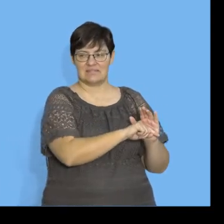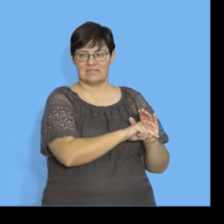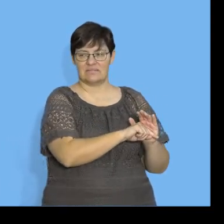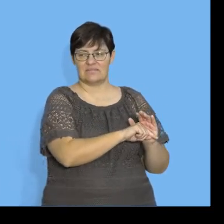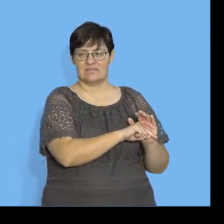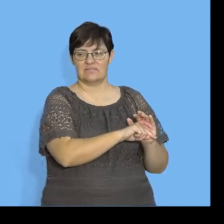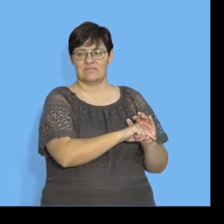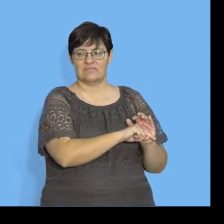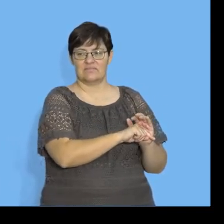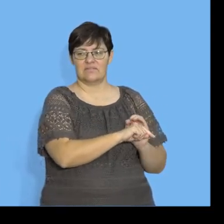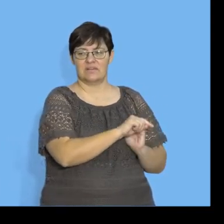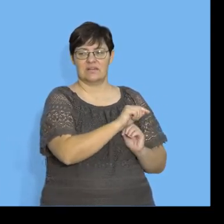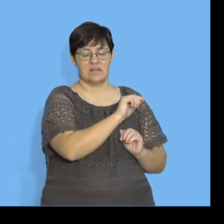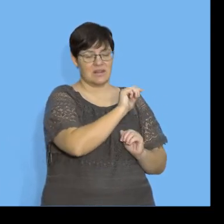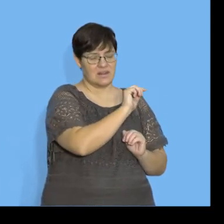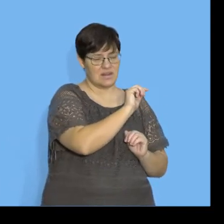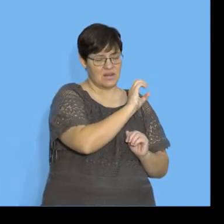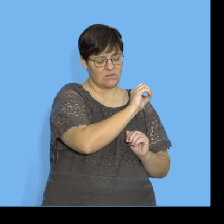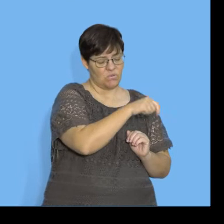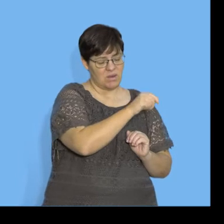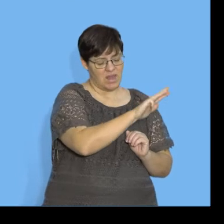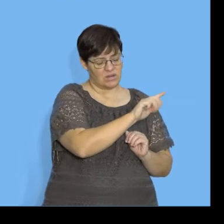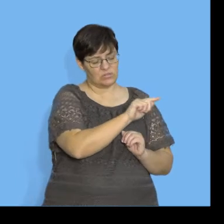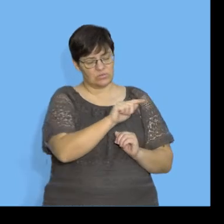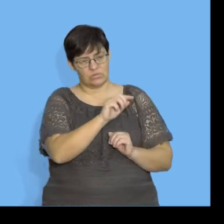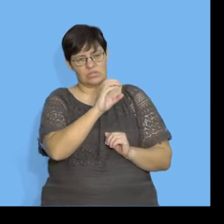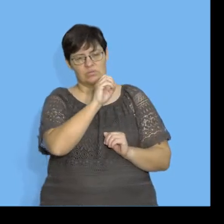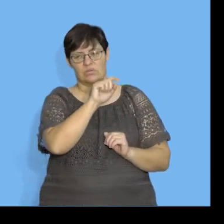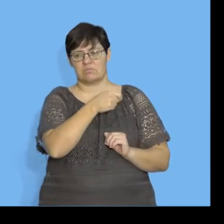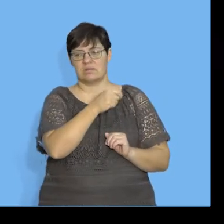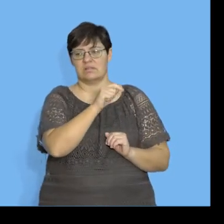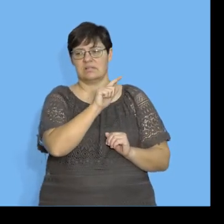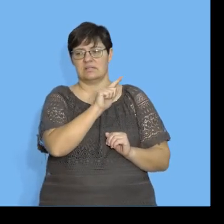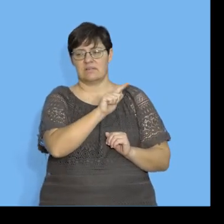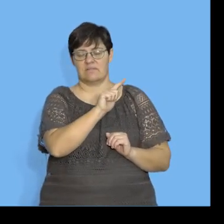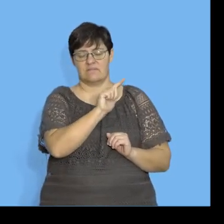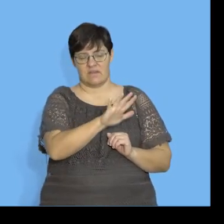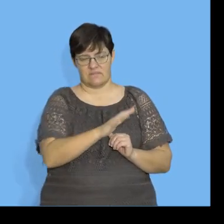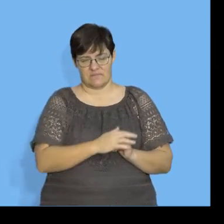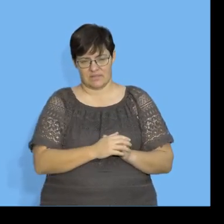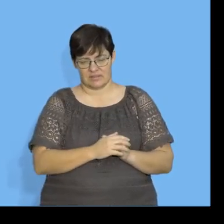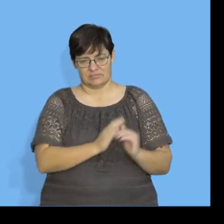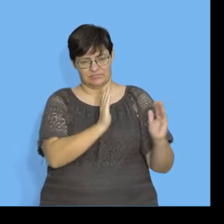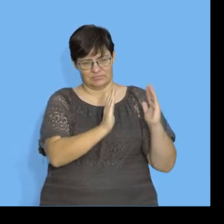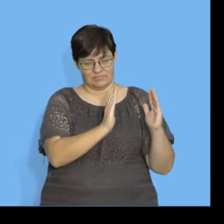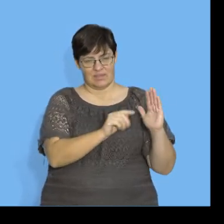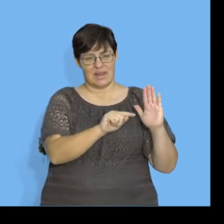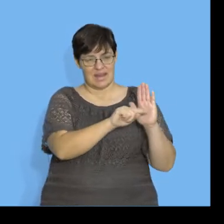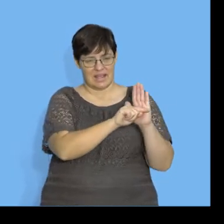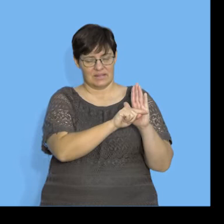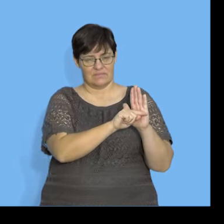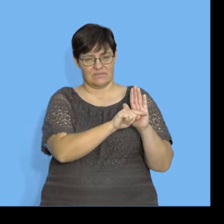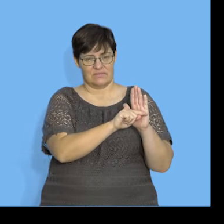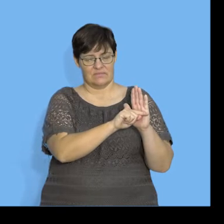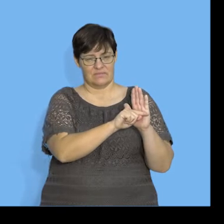negative 0.9 to negative 0.75. There will be negative, strong